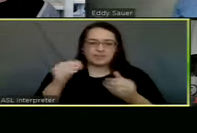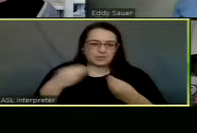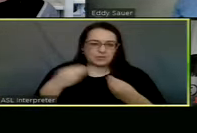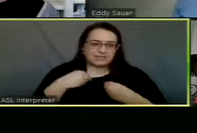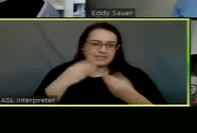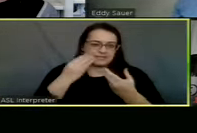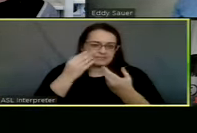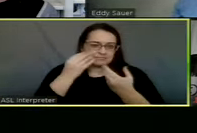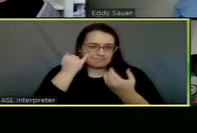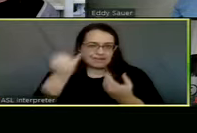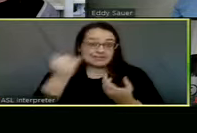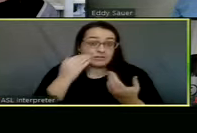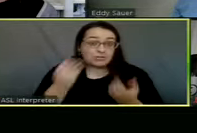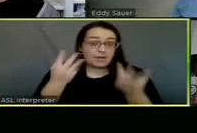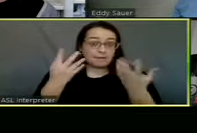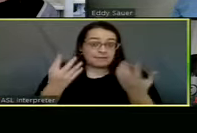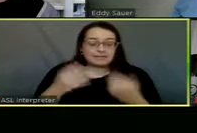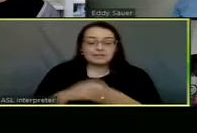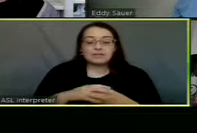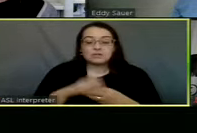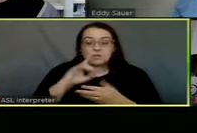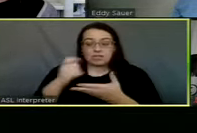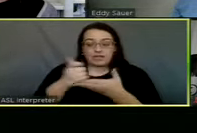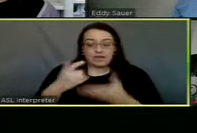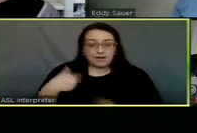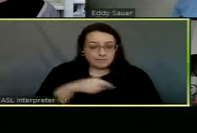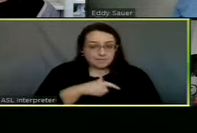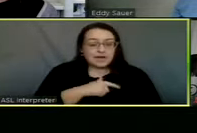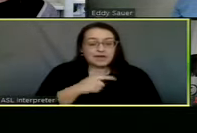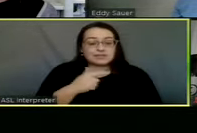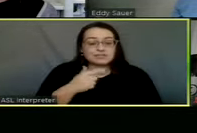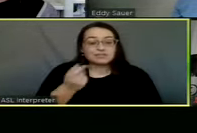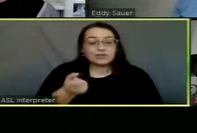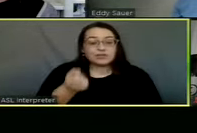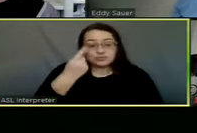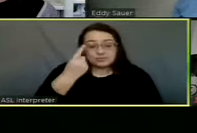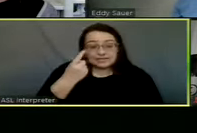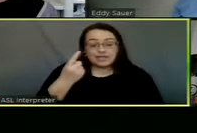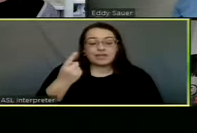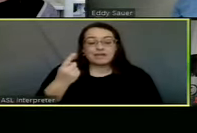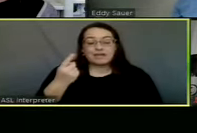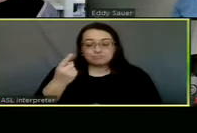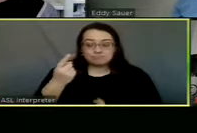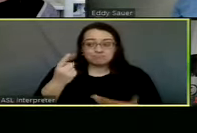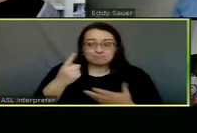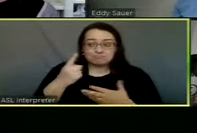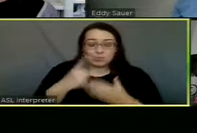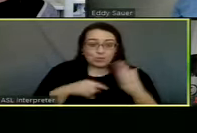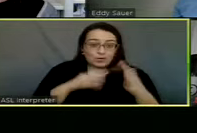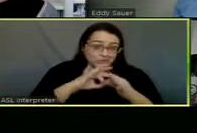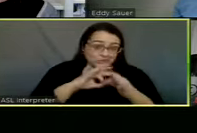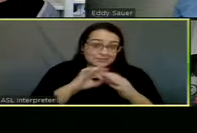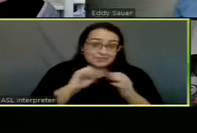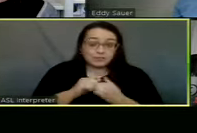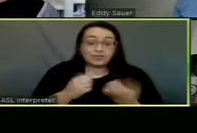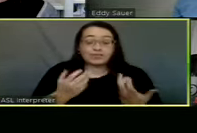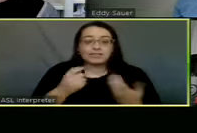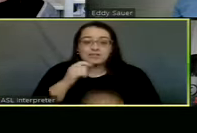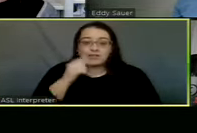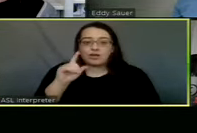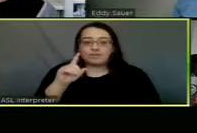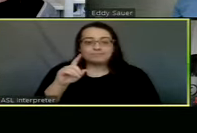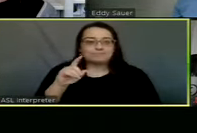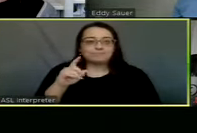better number. And it's really going to help us strategically to understand what we have, what we're dealing with. Instead of just,